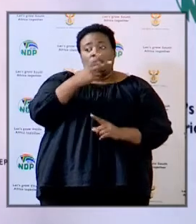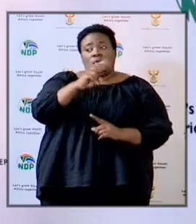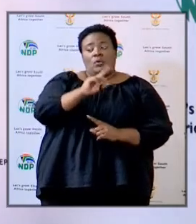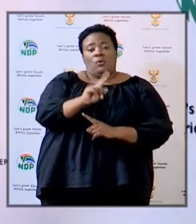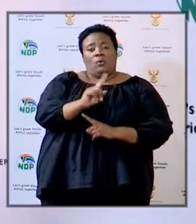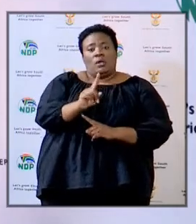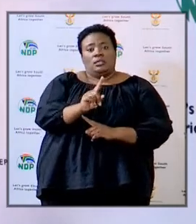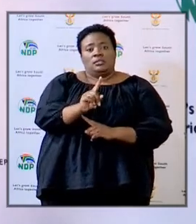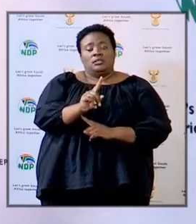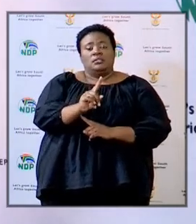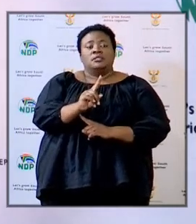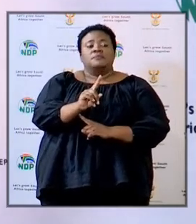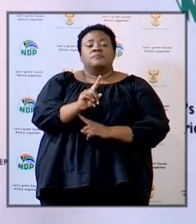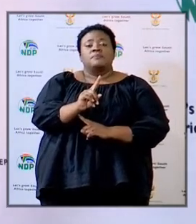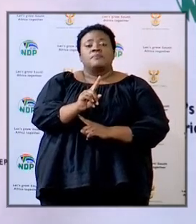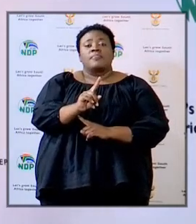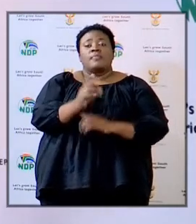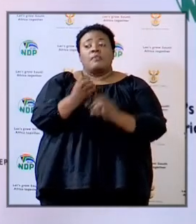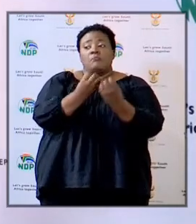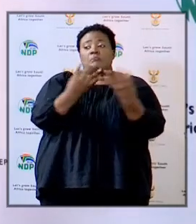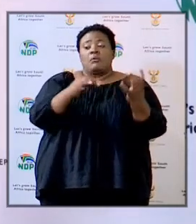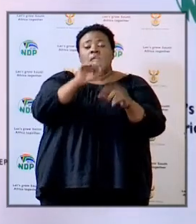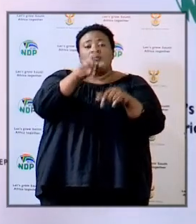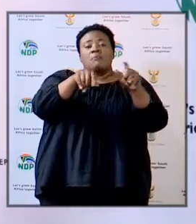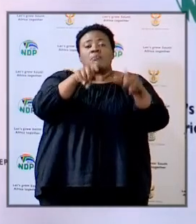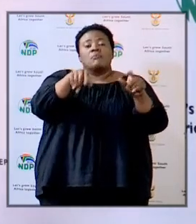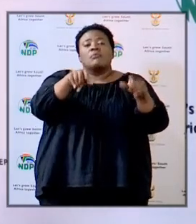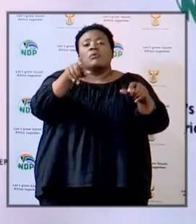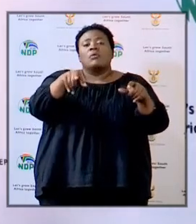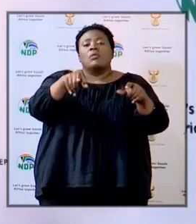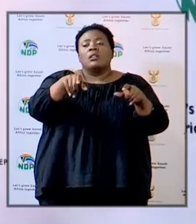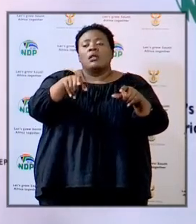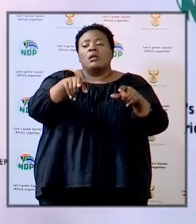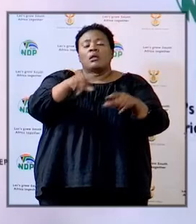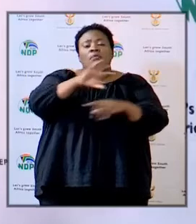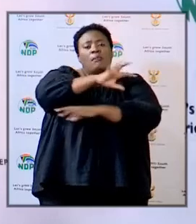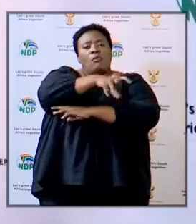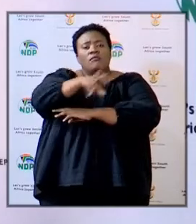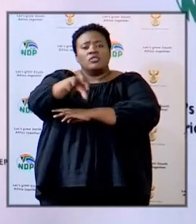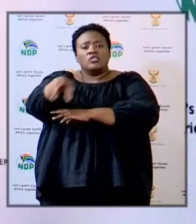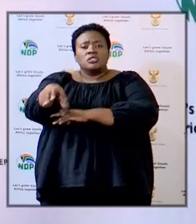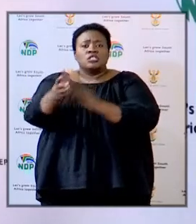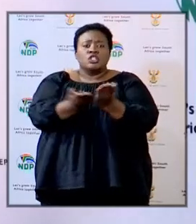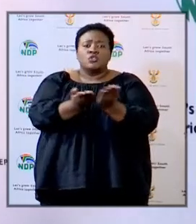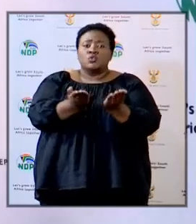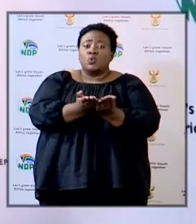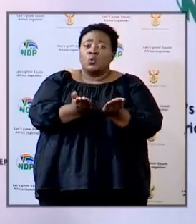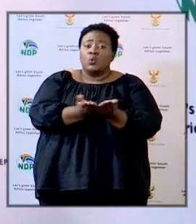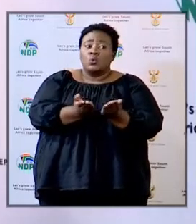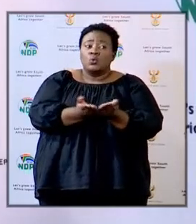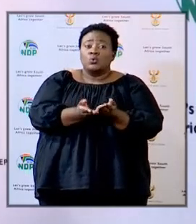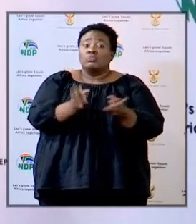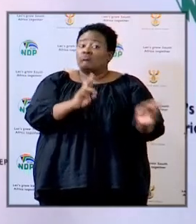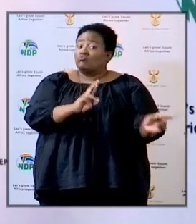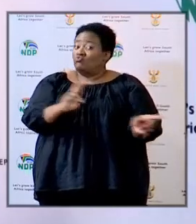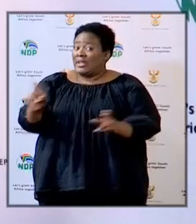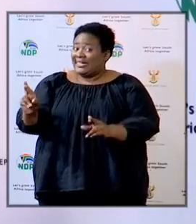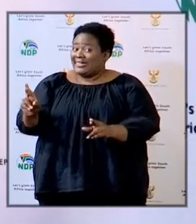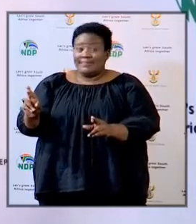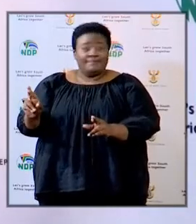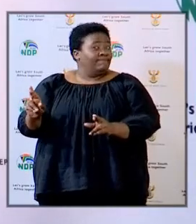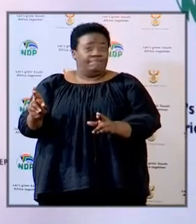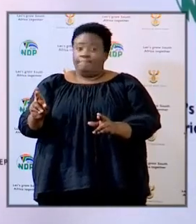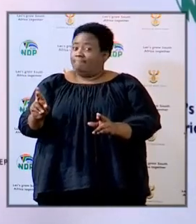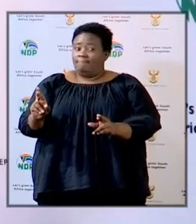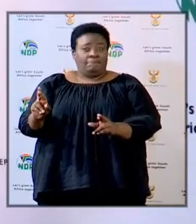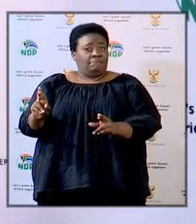of the provinces, majority of the schools wouldn't have been ready to